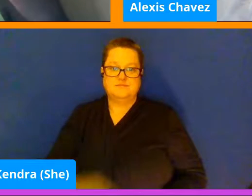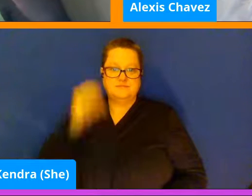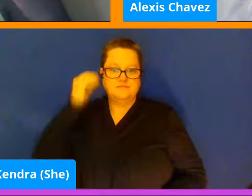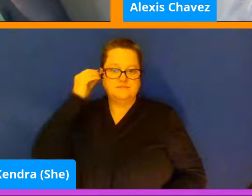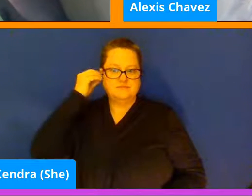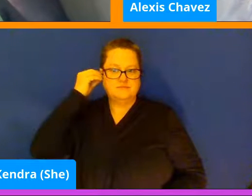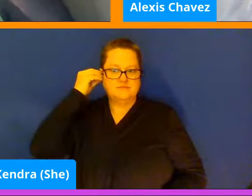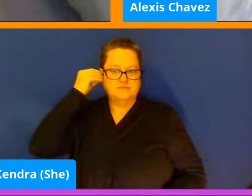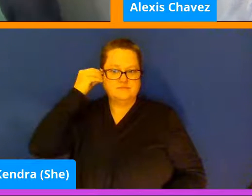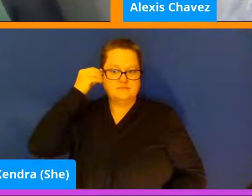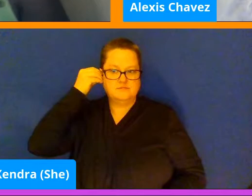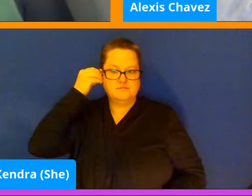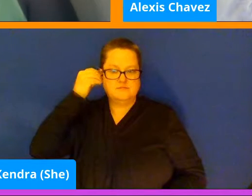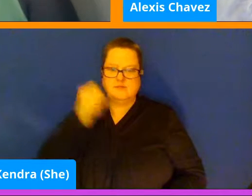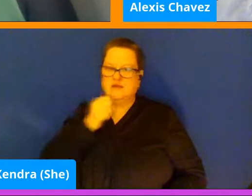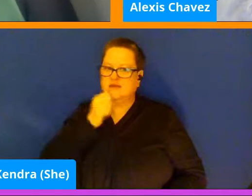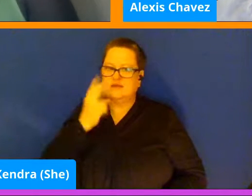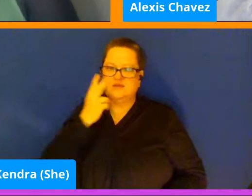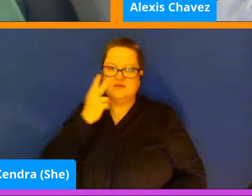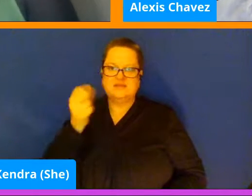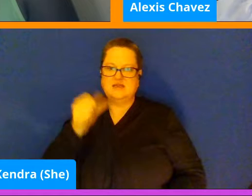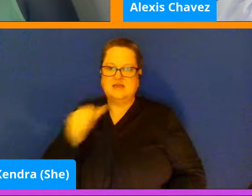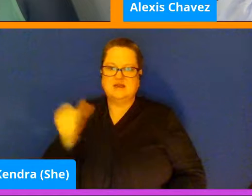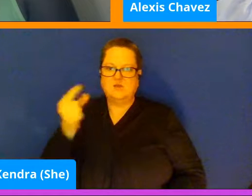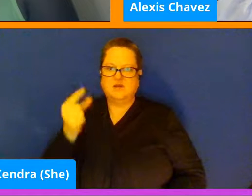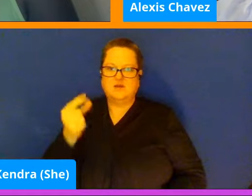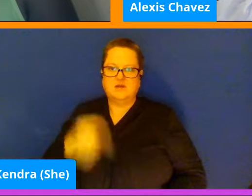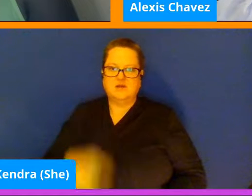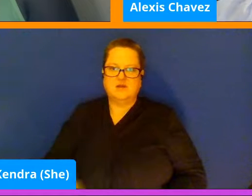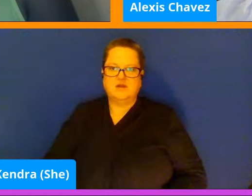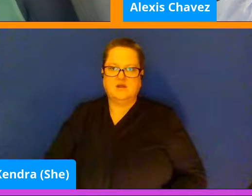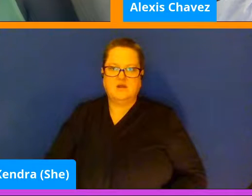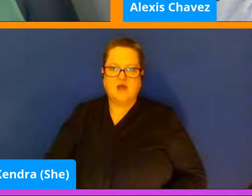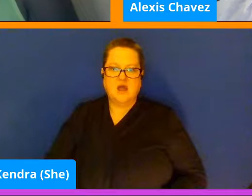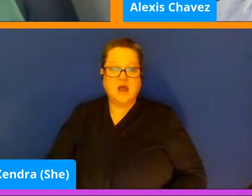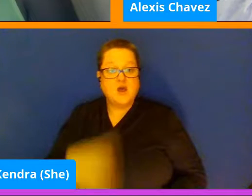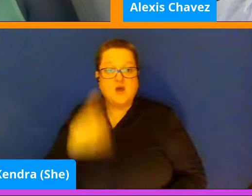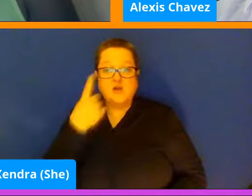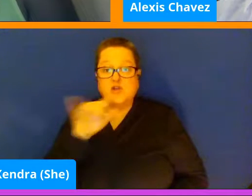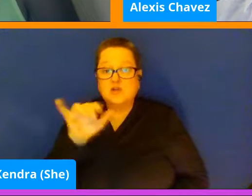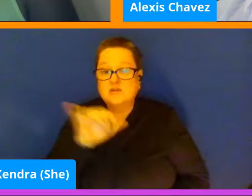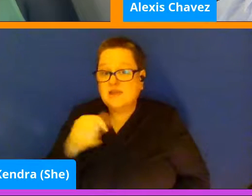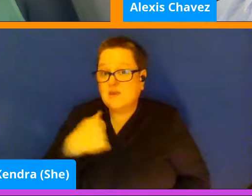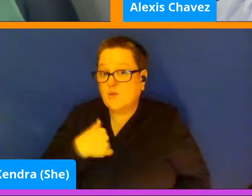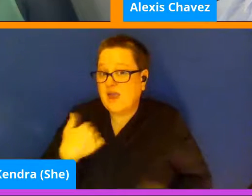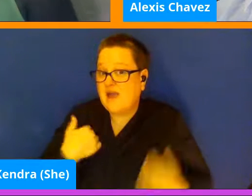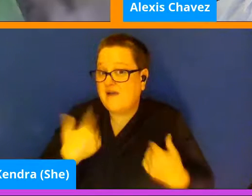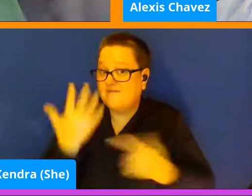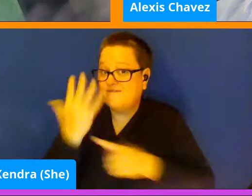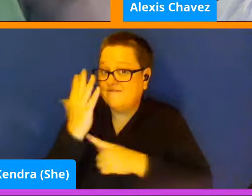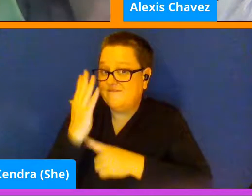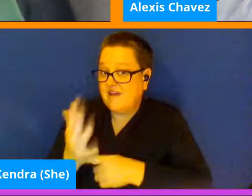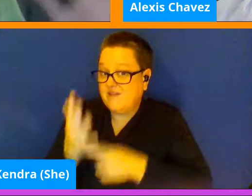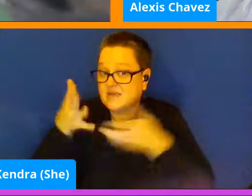yeah. And I don't see anybody. And it looks like we have about five minutes left. Is that right? Um,